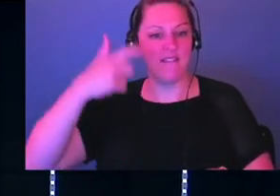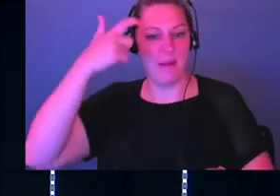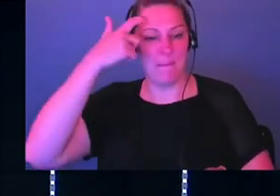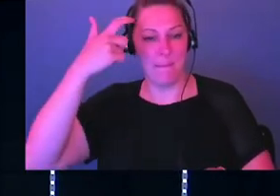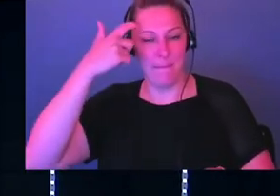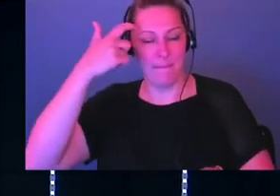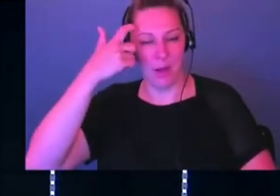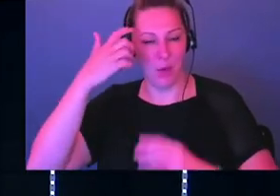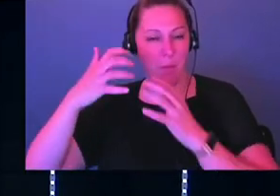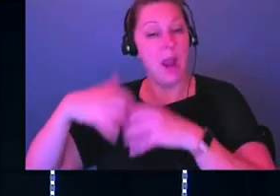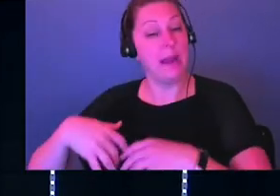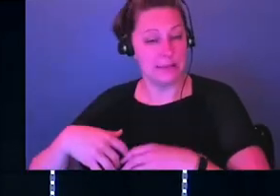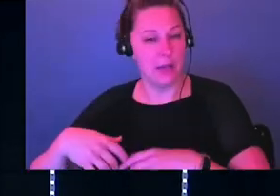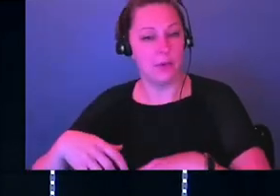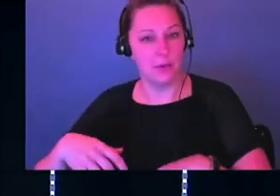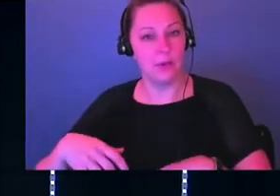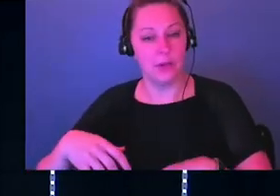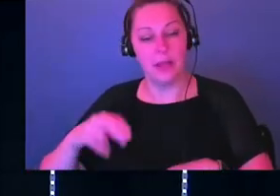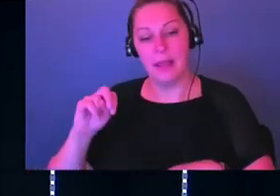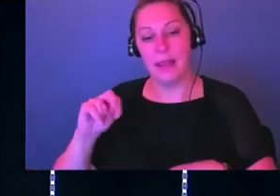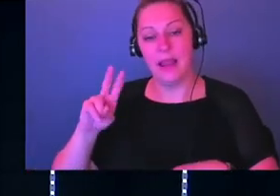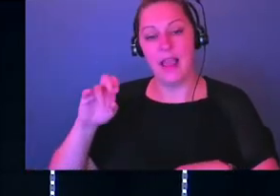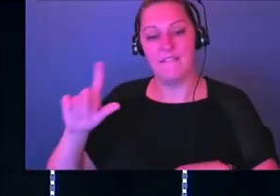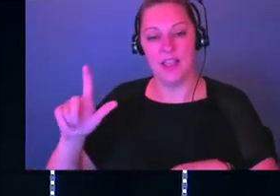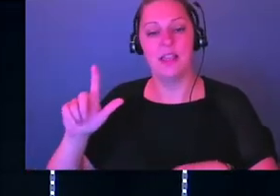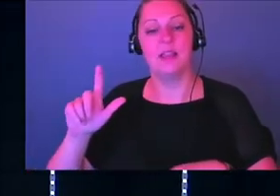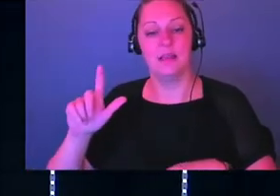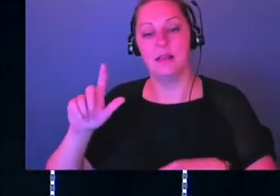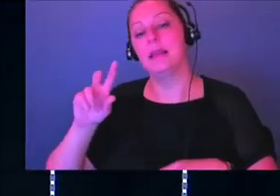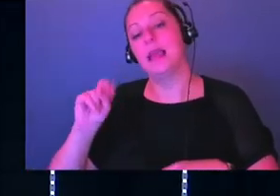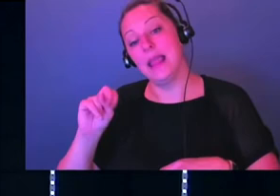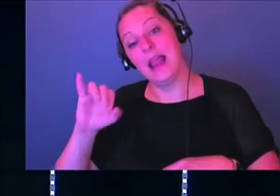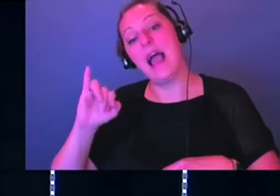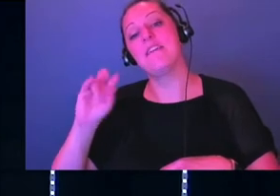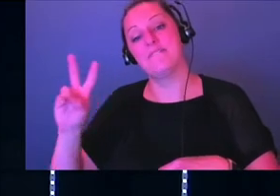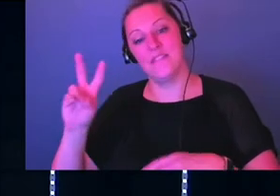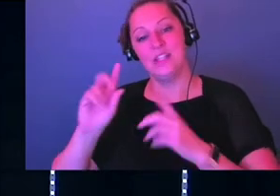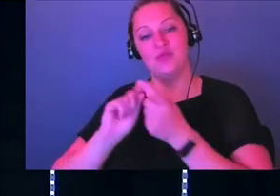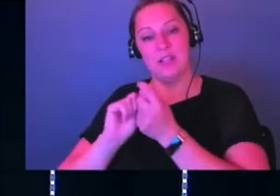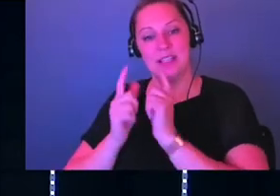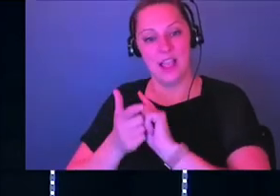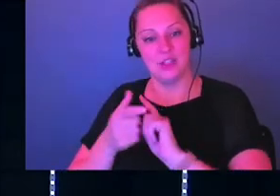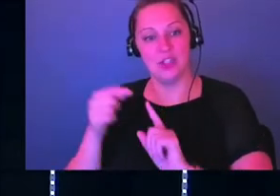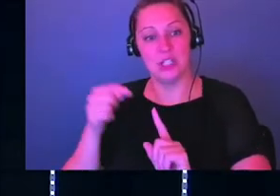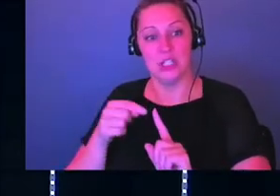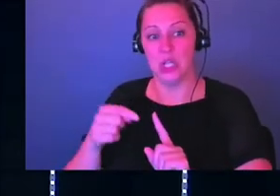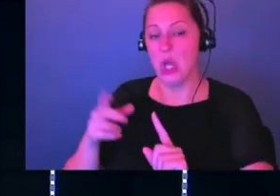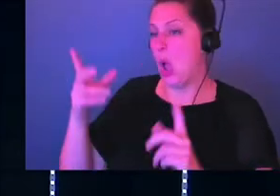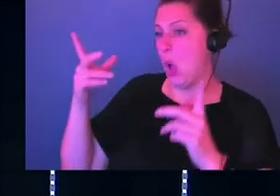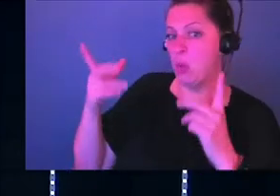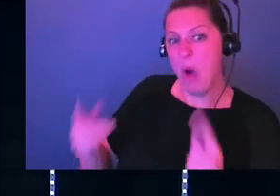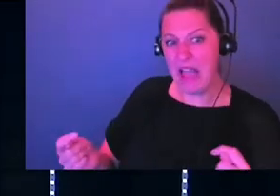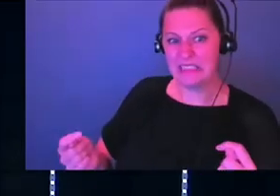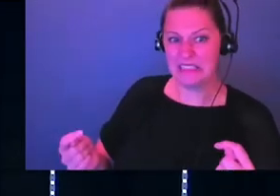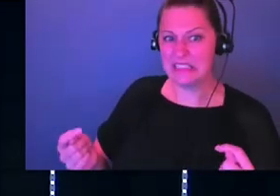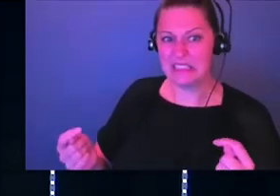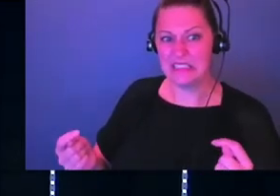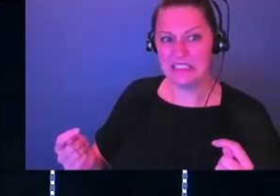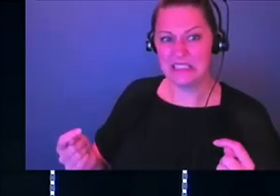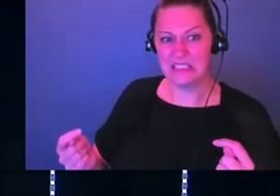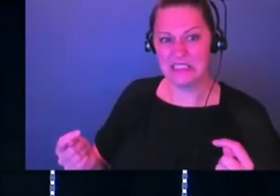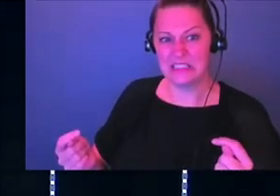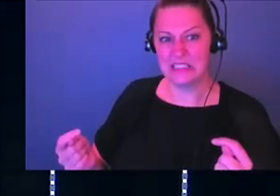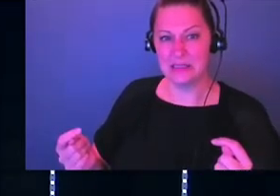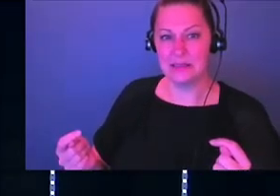shows it in the NIV translation. So 2 Kings 3.10, he says this, this is how he responds. What? You know what I'm saying? He's like,